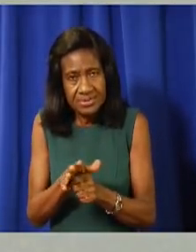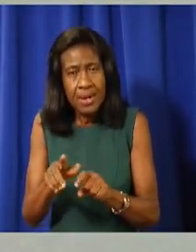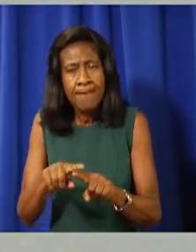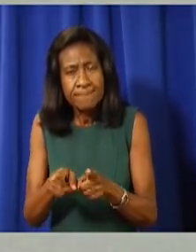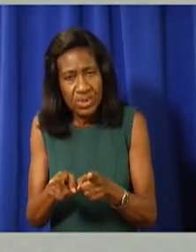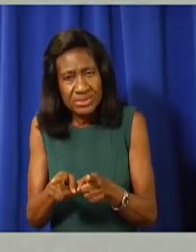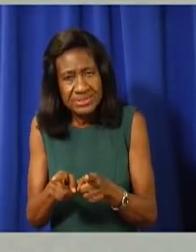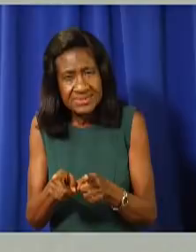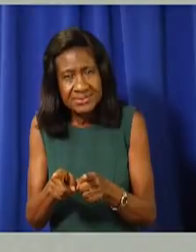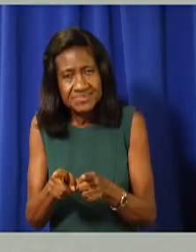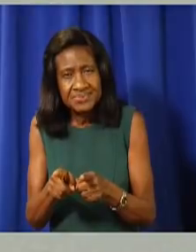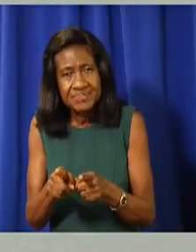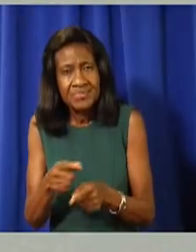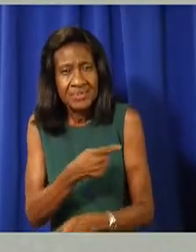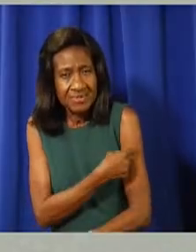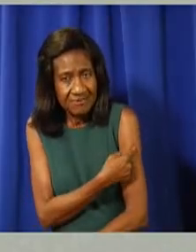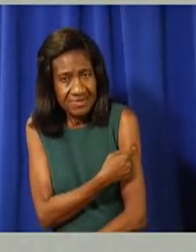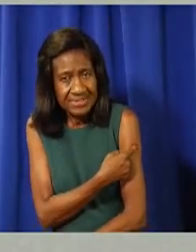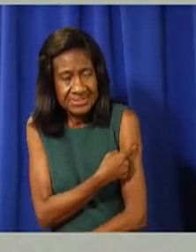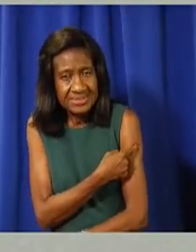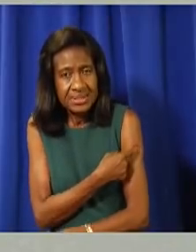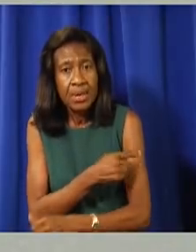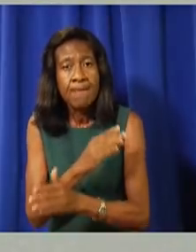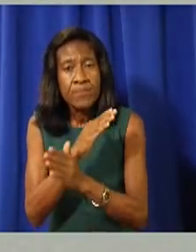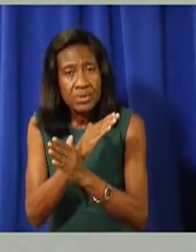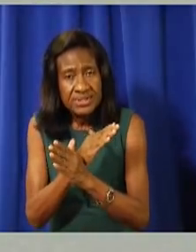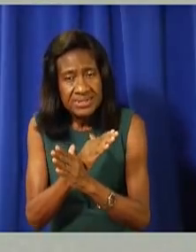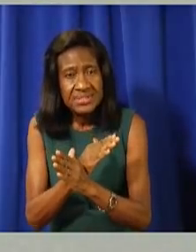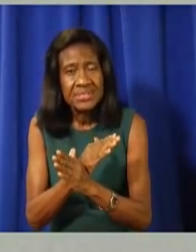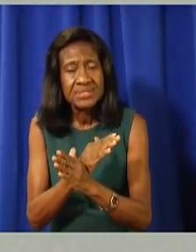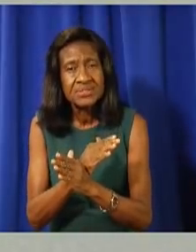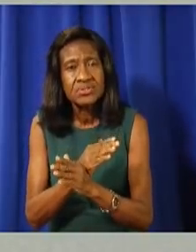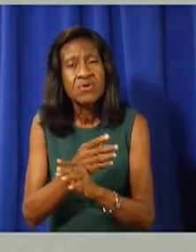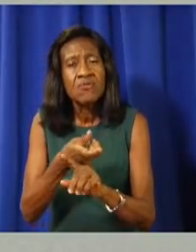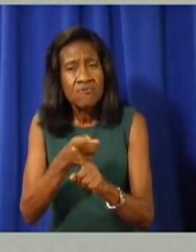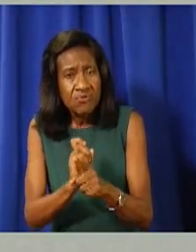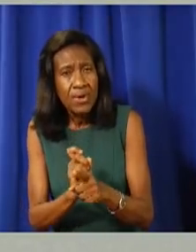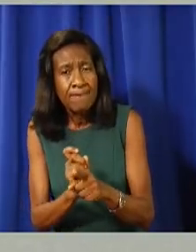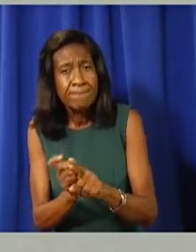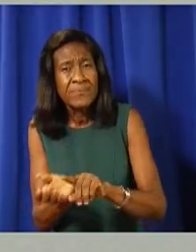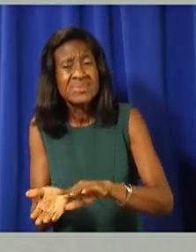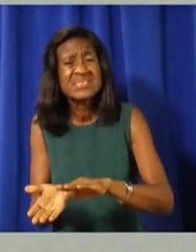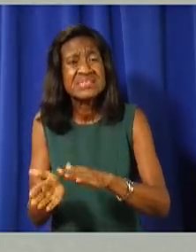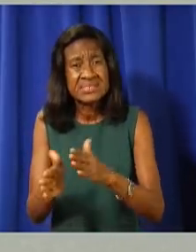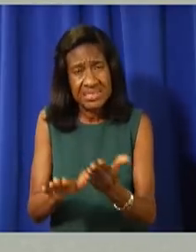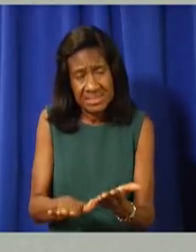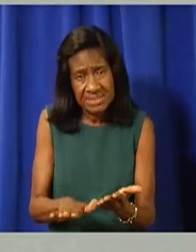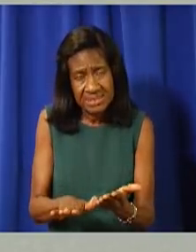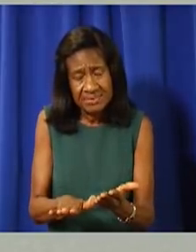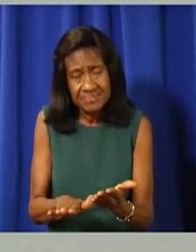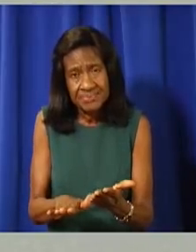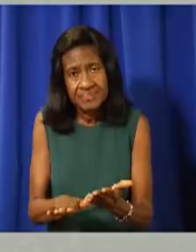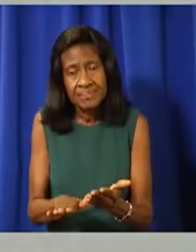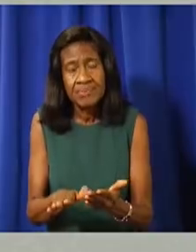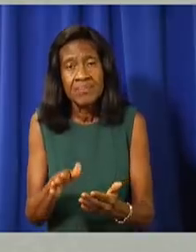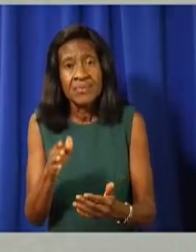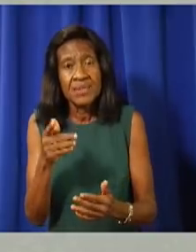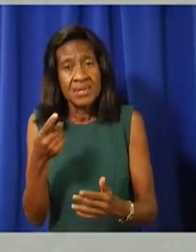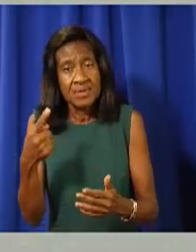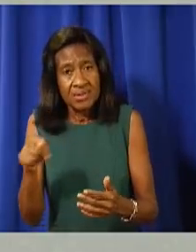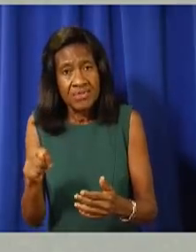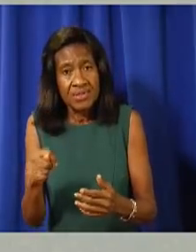disease and death. Ladies and gentlemen, the Delta variant is a game-changer.